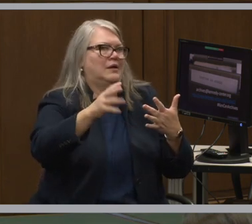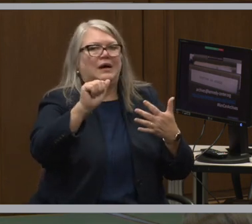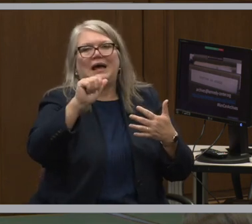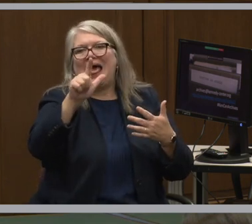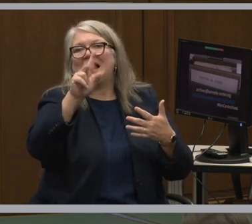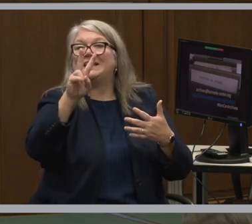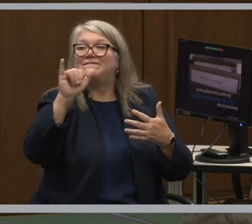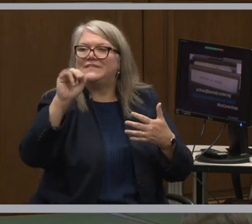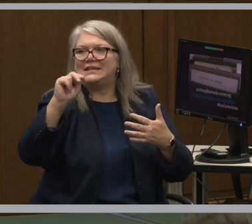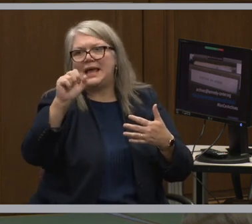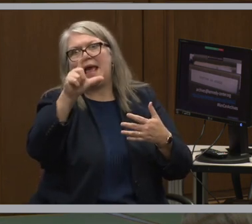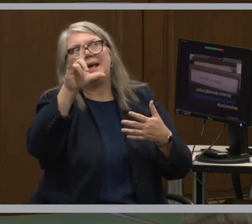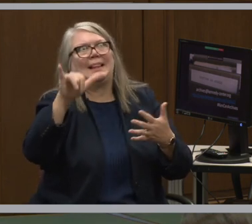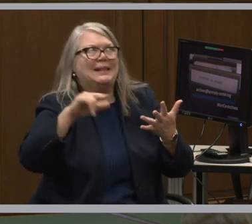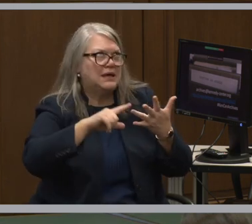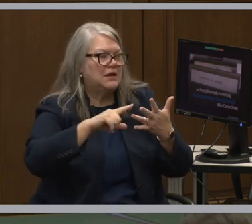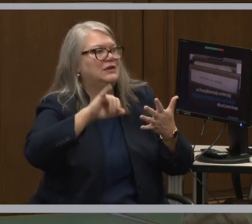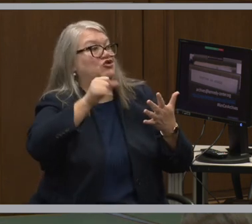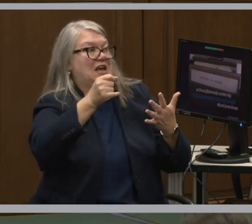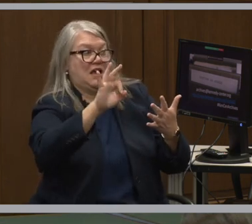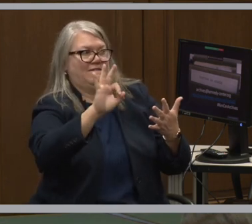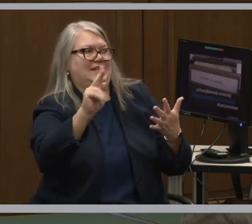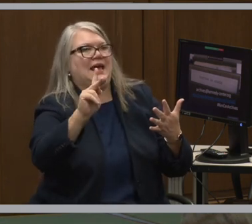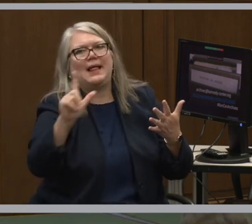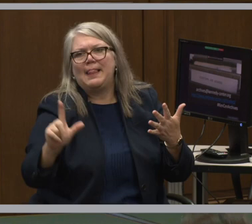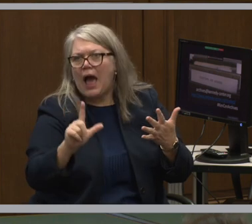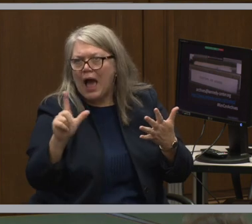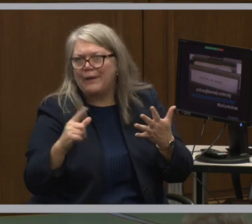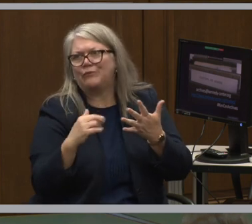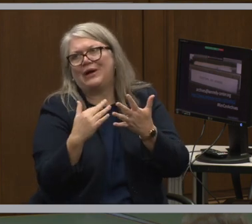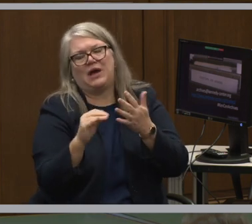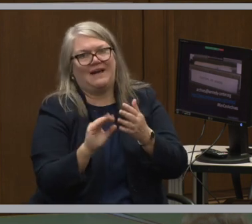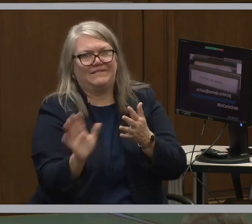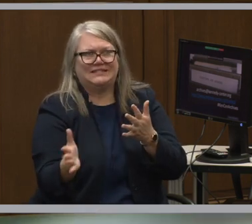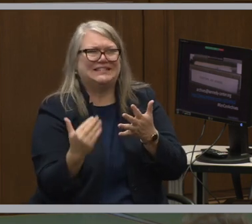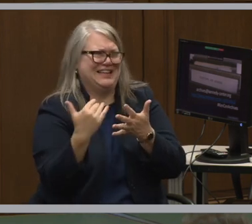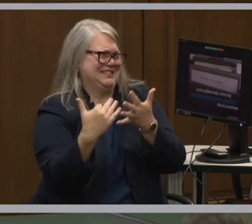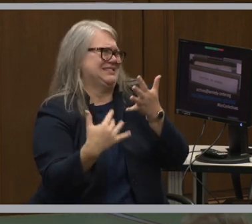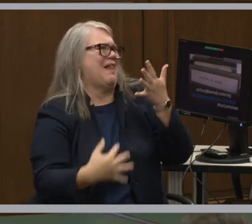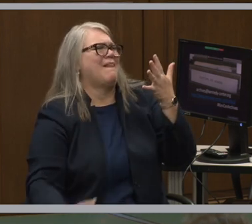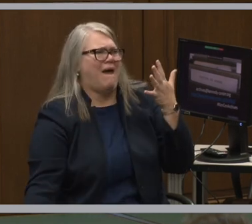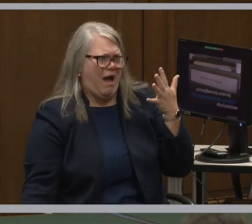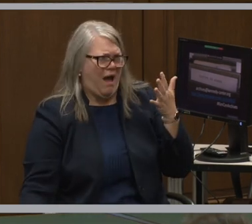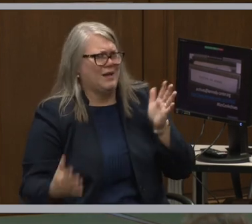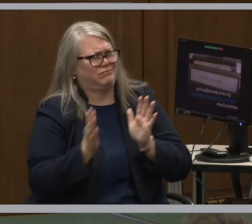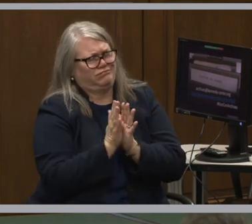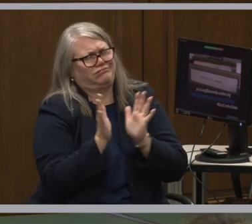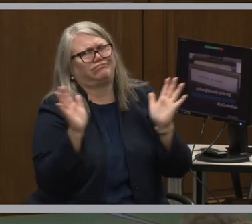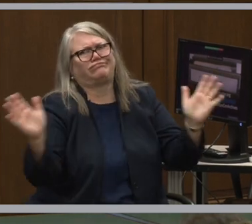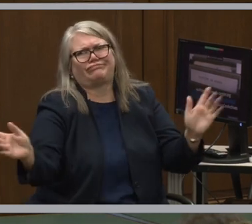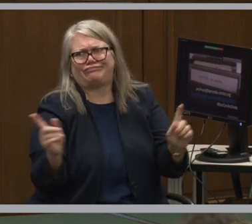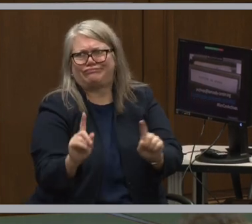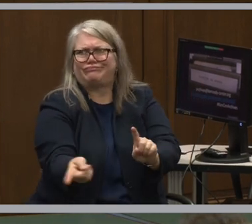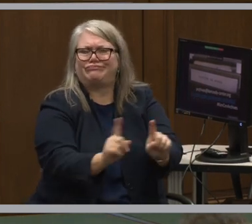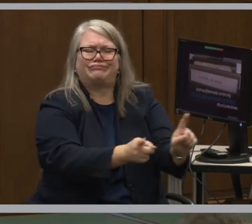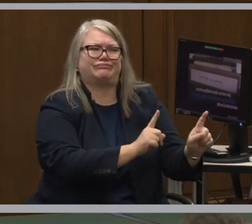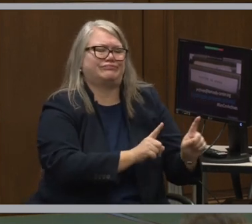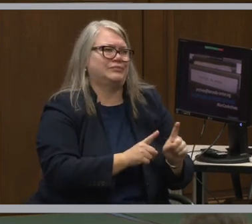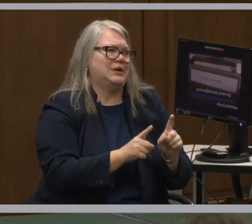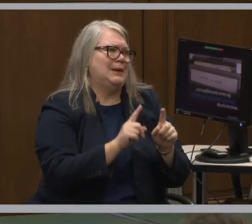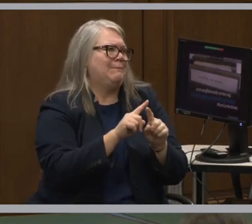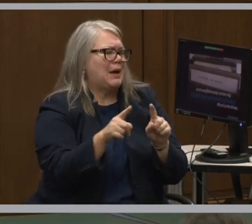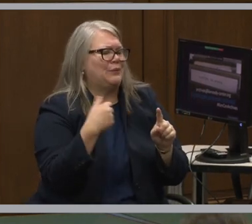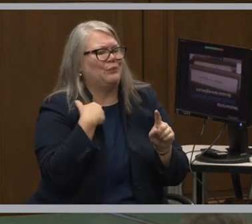Alvin Ailey, the JFK Library, obviously. I mean, it's quite a lot of breadth. We do have